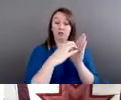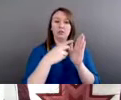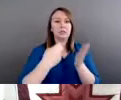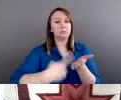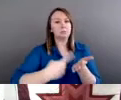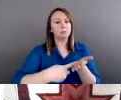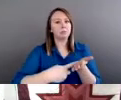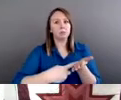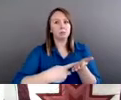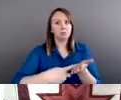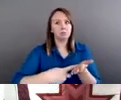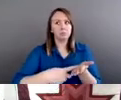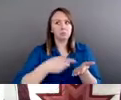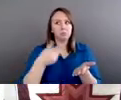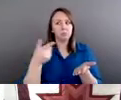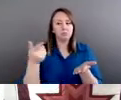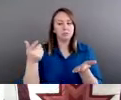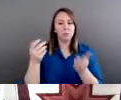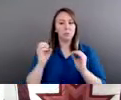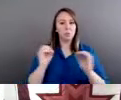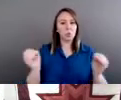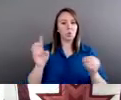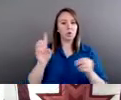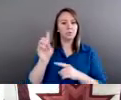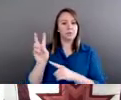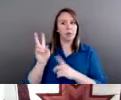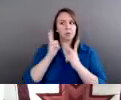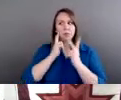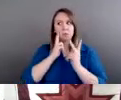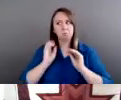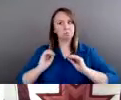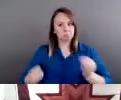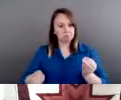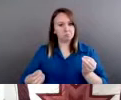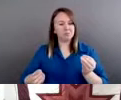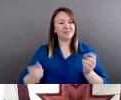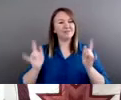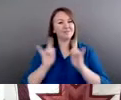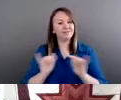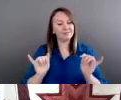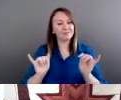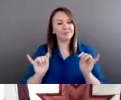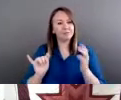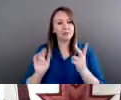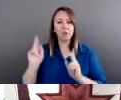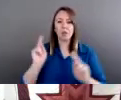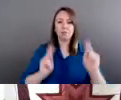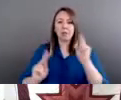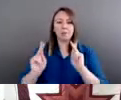not see domestic violence, but he also didn't see people speaking